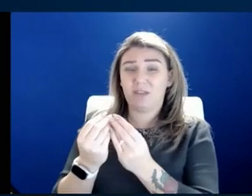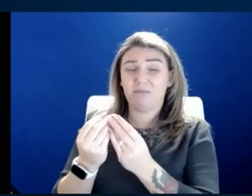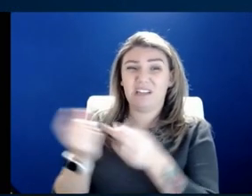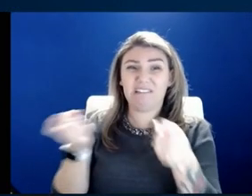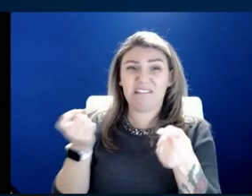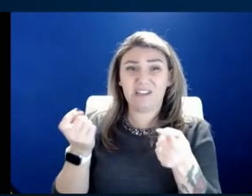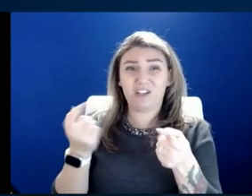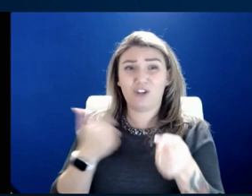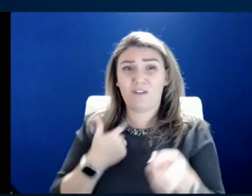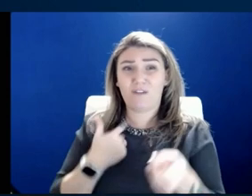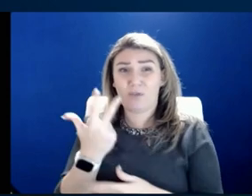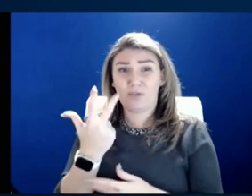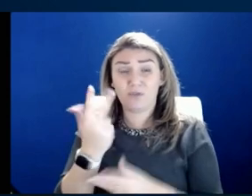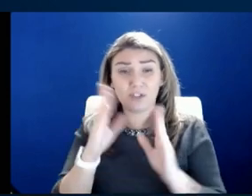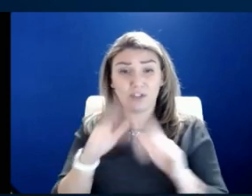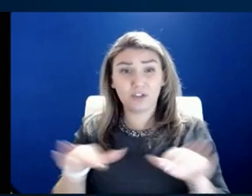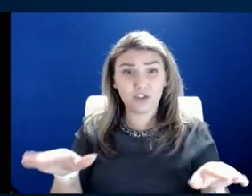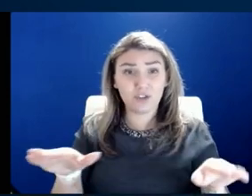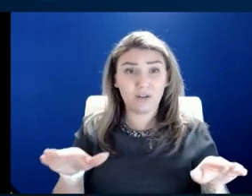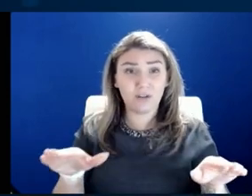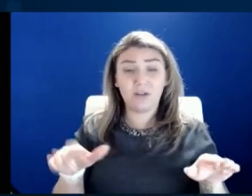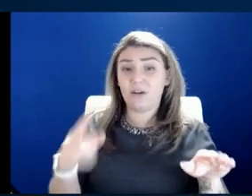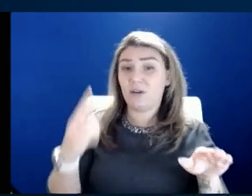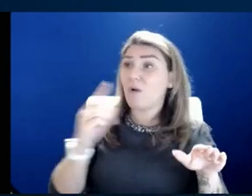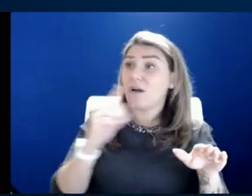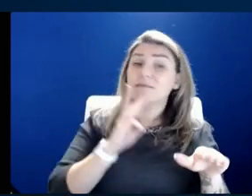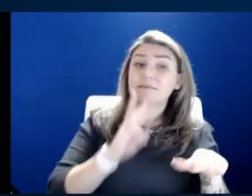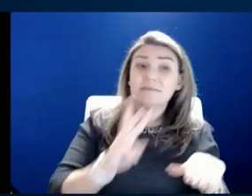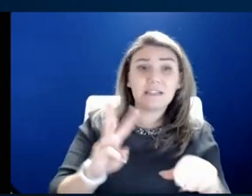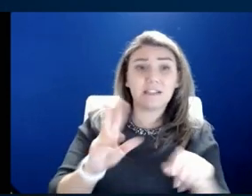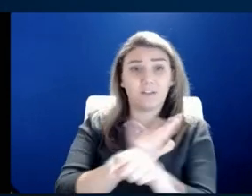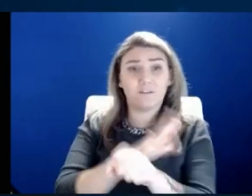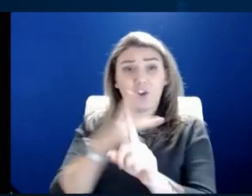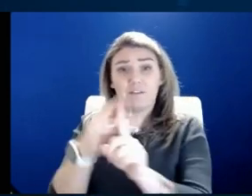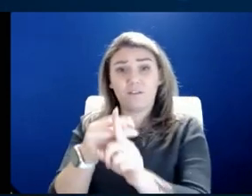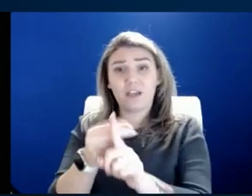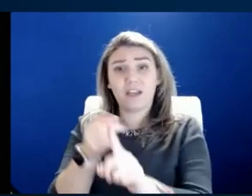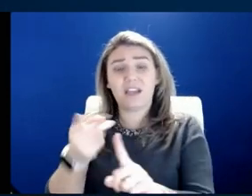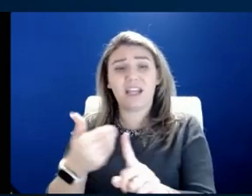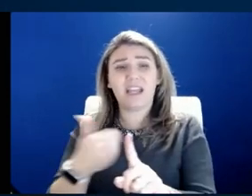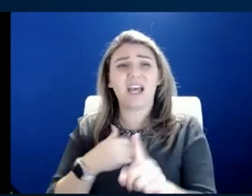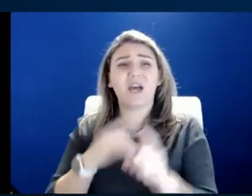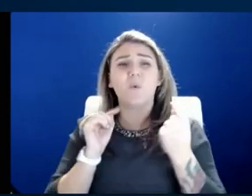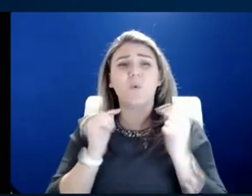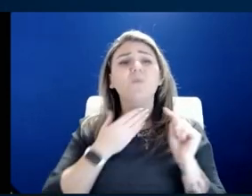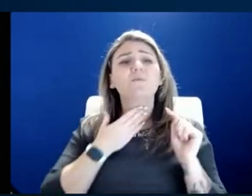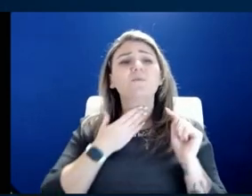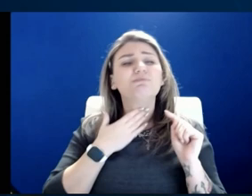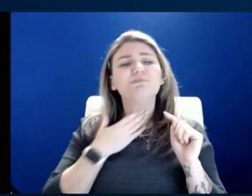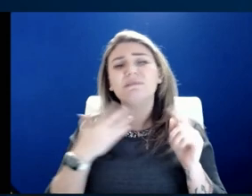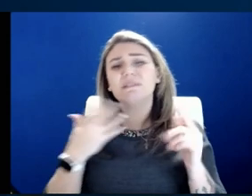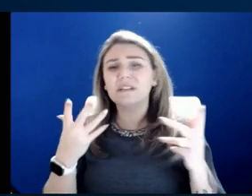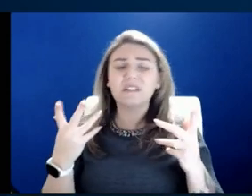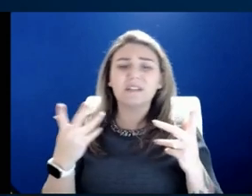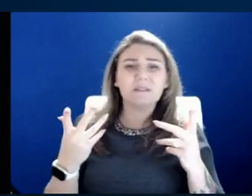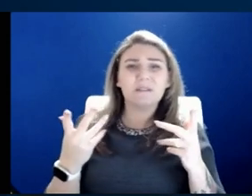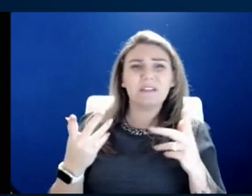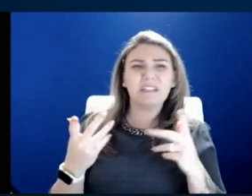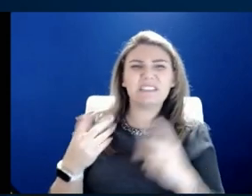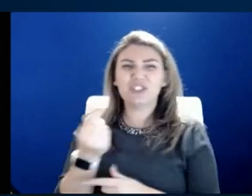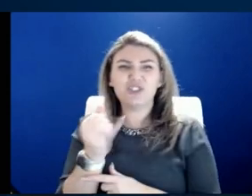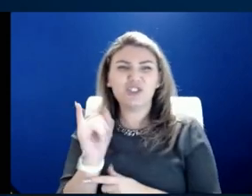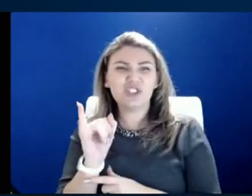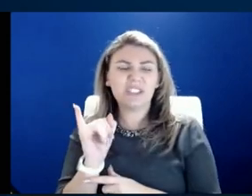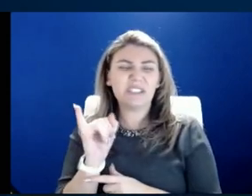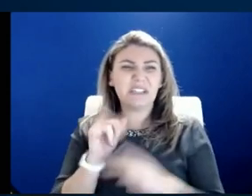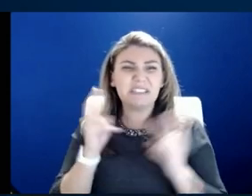children. One is six. He is fully vaccinated. He had a sore throat and some GI upset for a couple days.